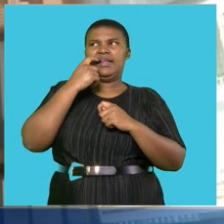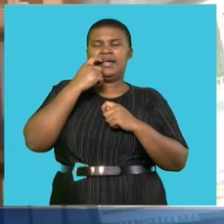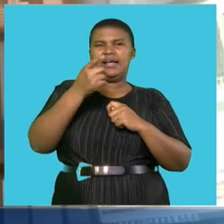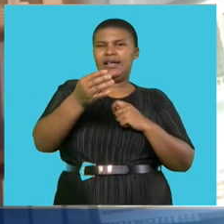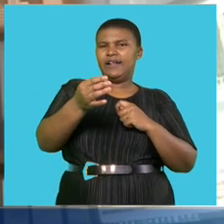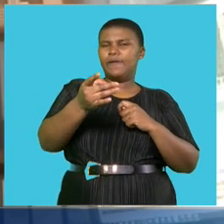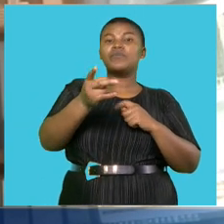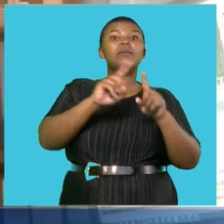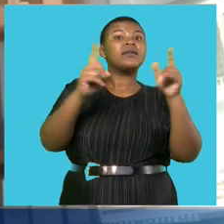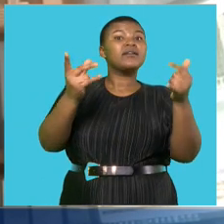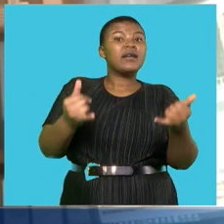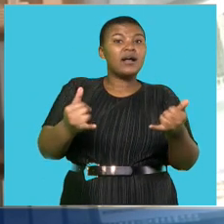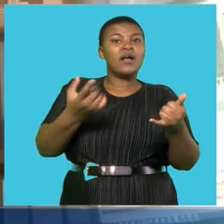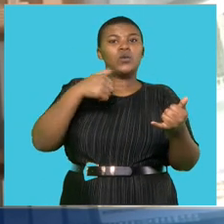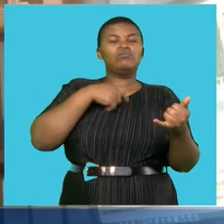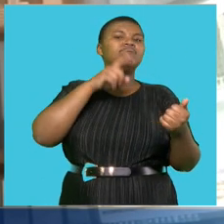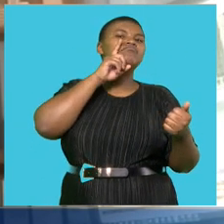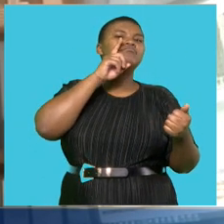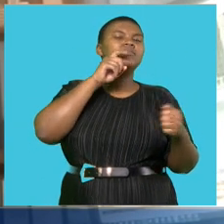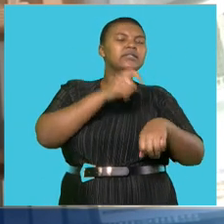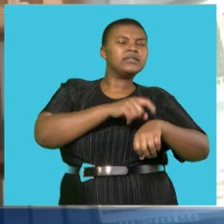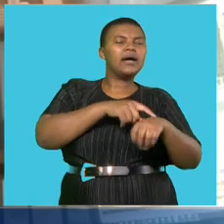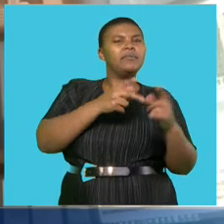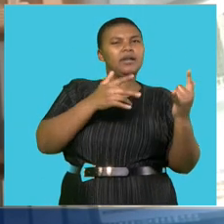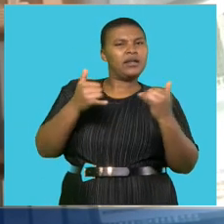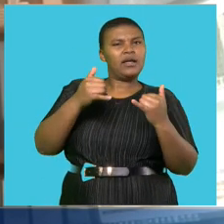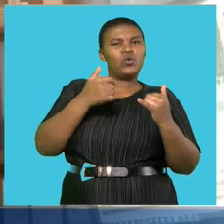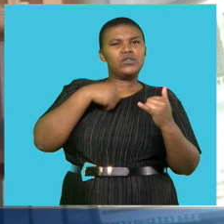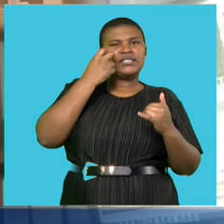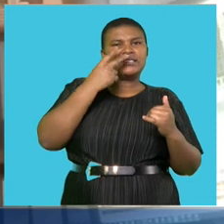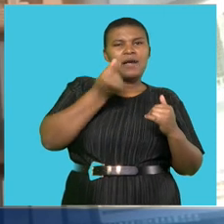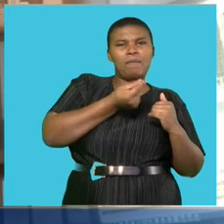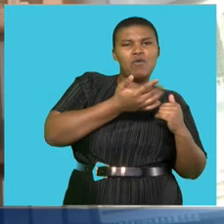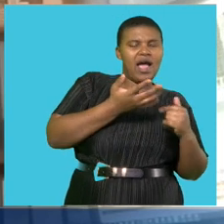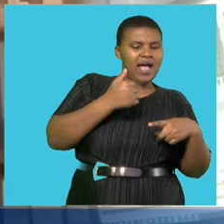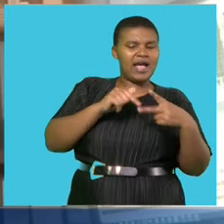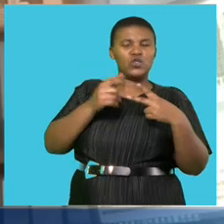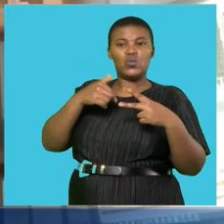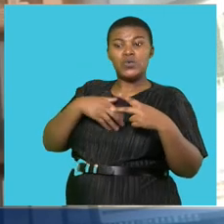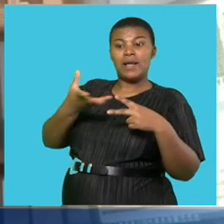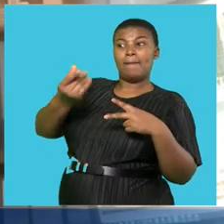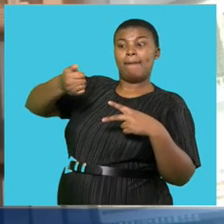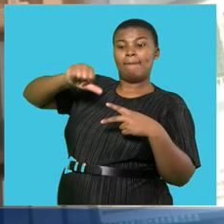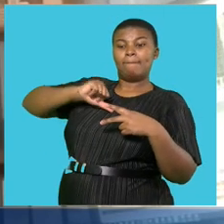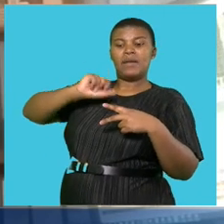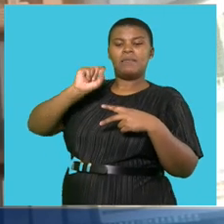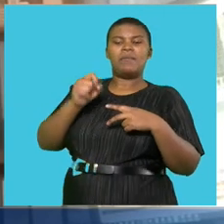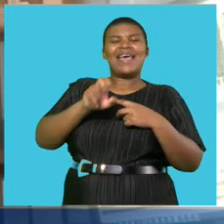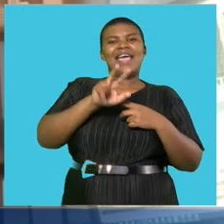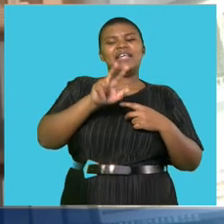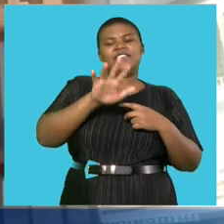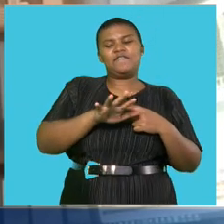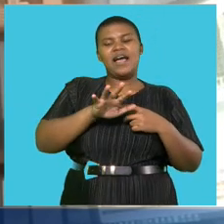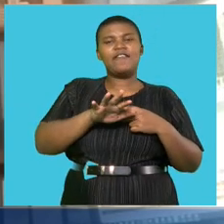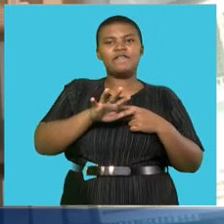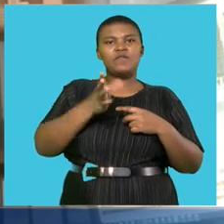as of now, at the time of writing, the price had recovered quite nicely to back above $85. And